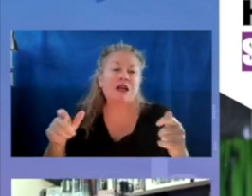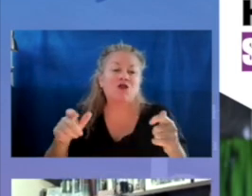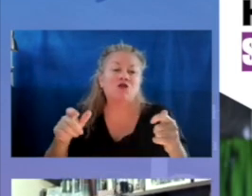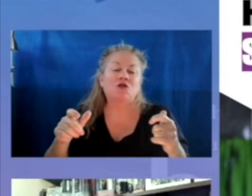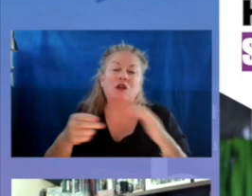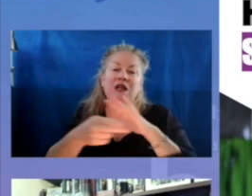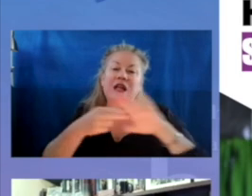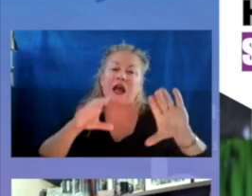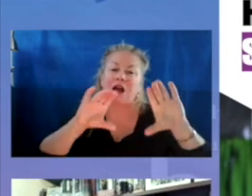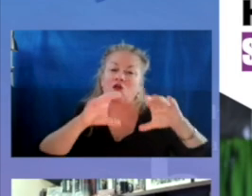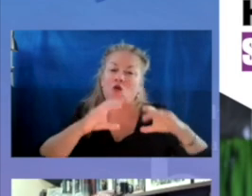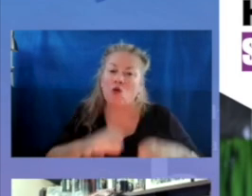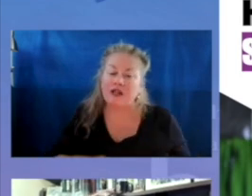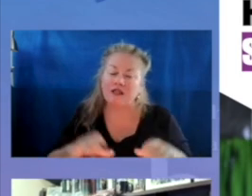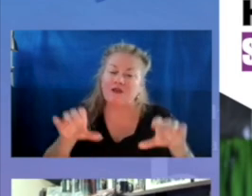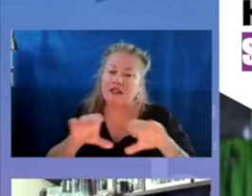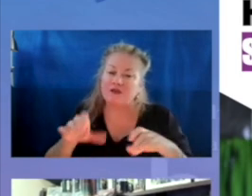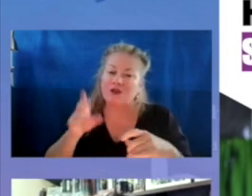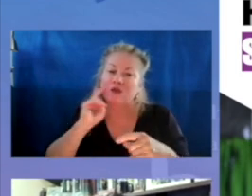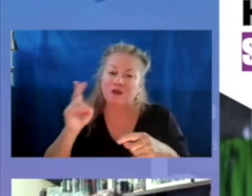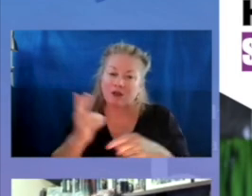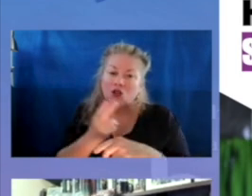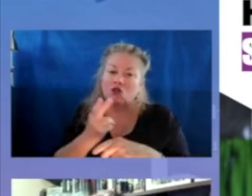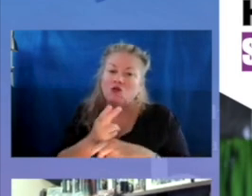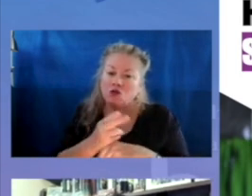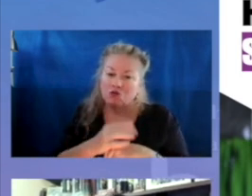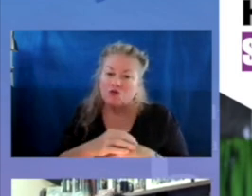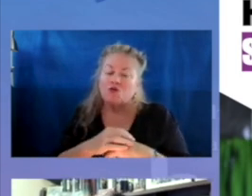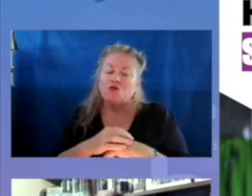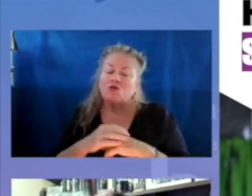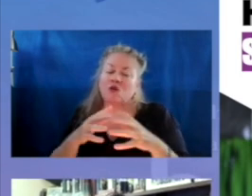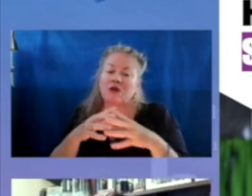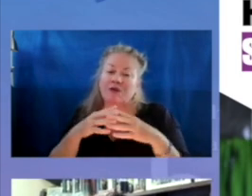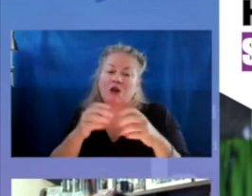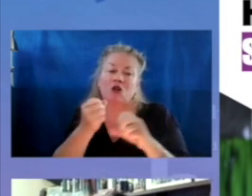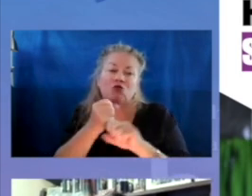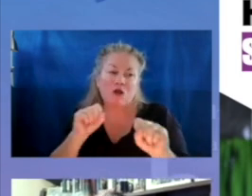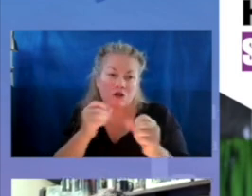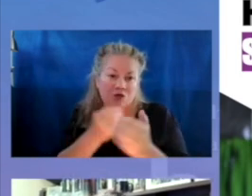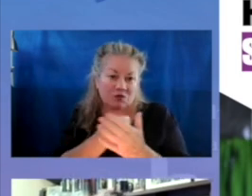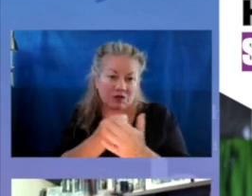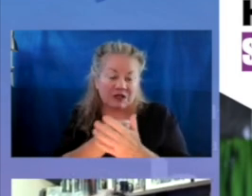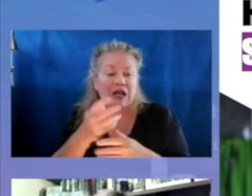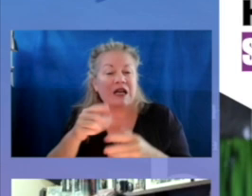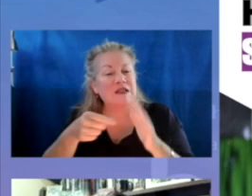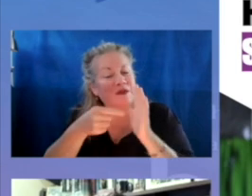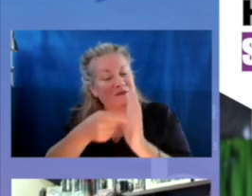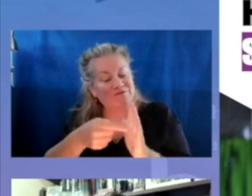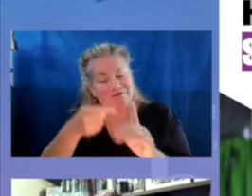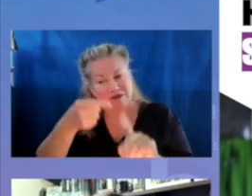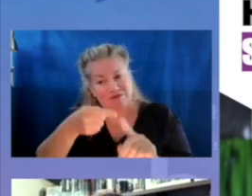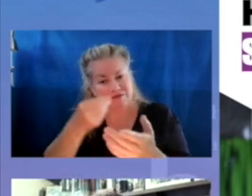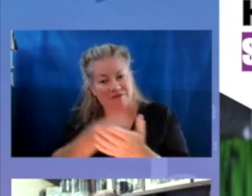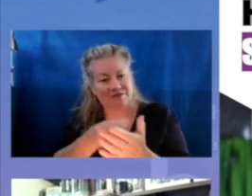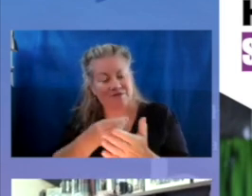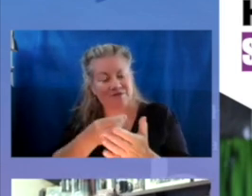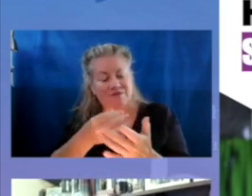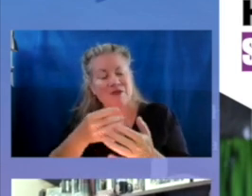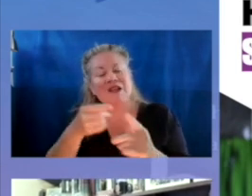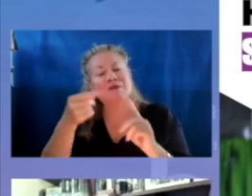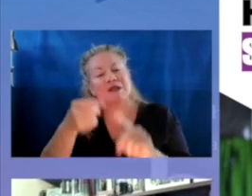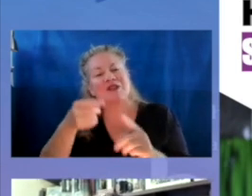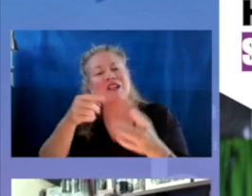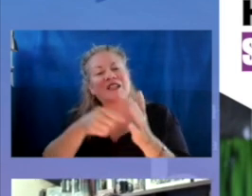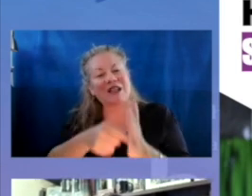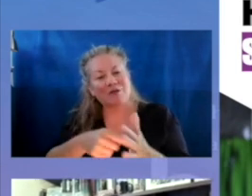major categories of activity that we see being used with American Rescue Plan funds and some specific examples of some amazing school districts